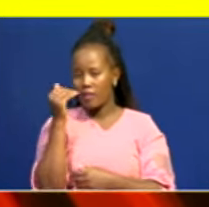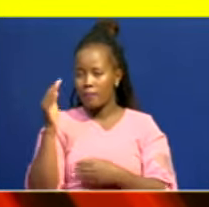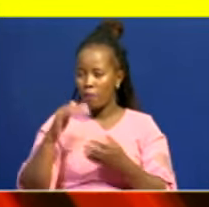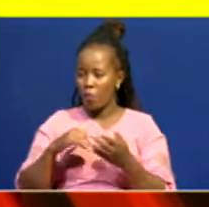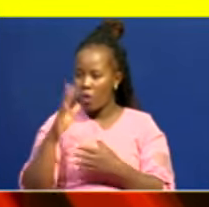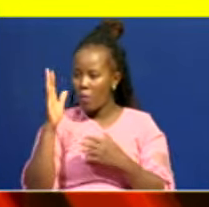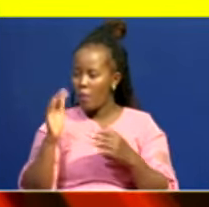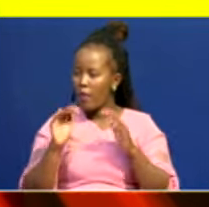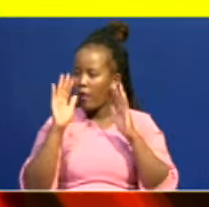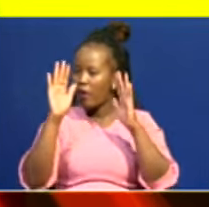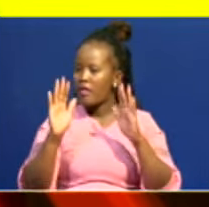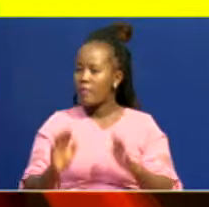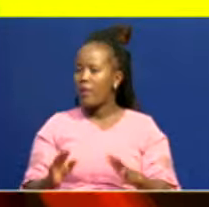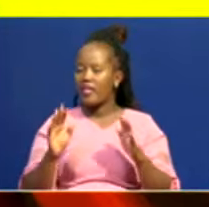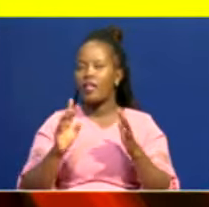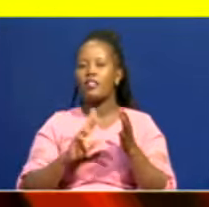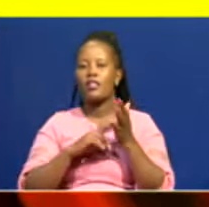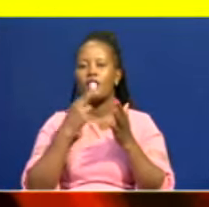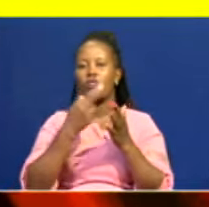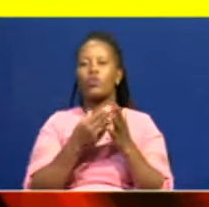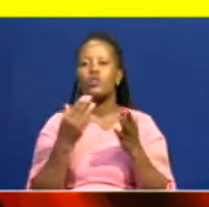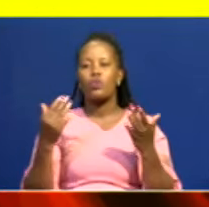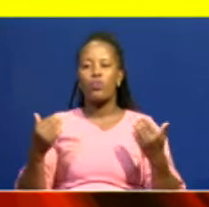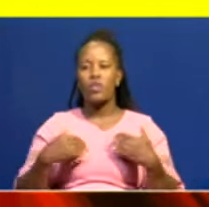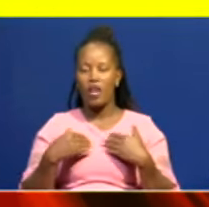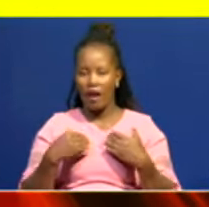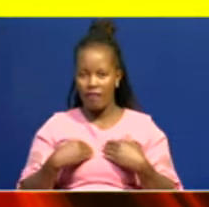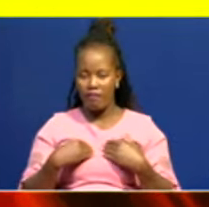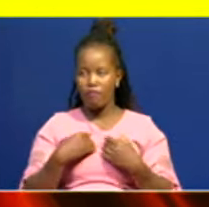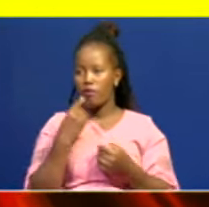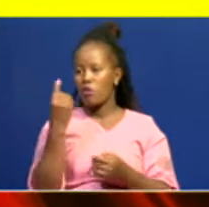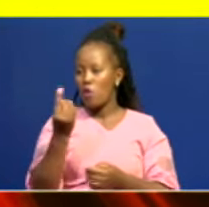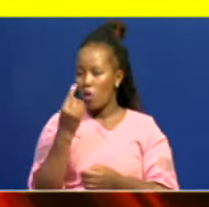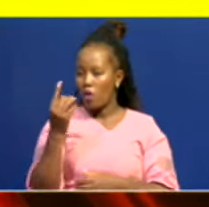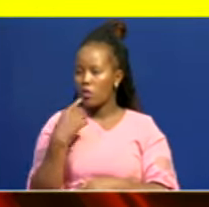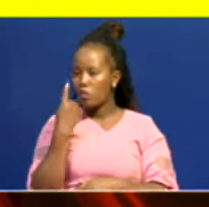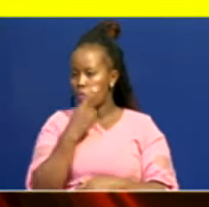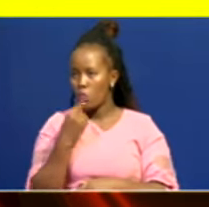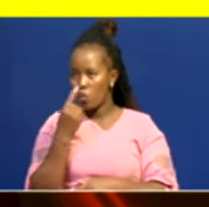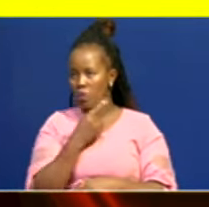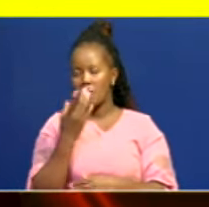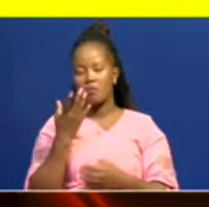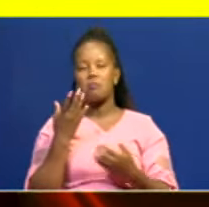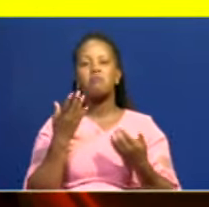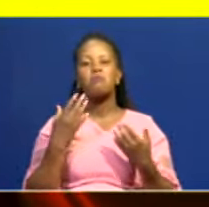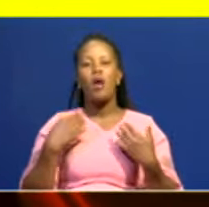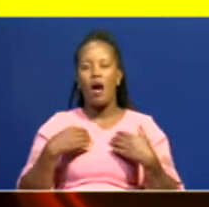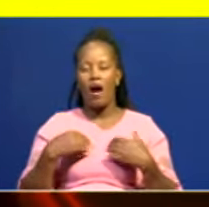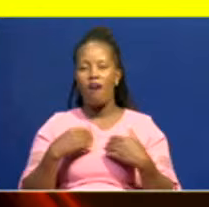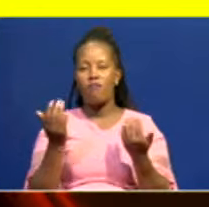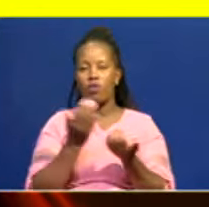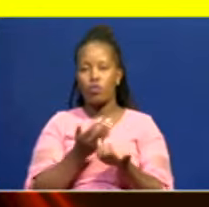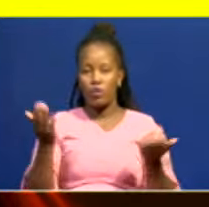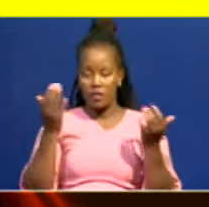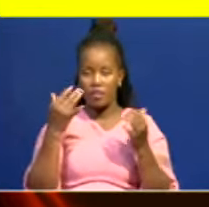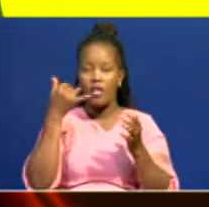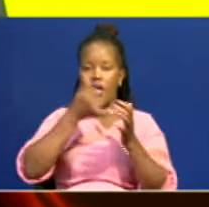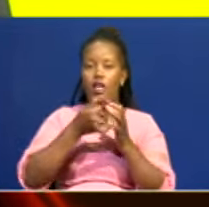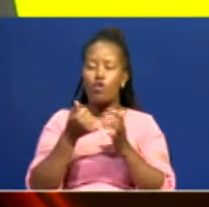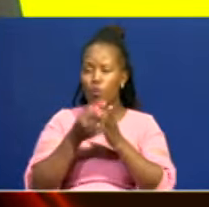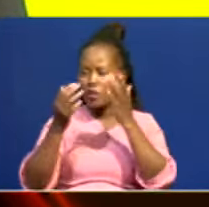resource that we have is none other than the human resource. And that's why, including university,